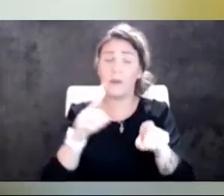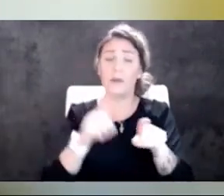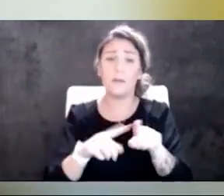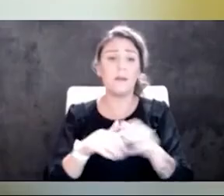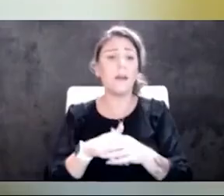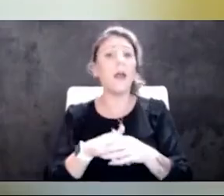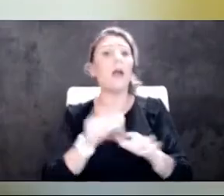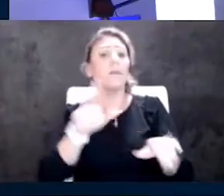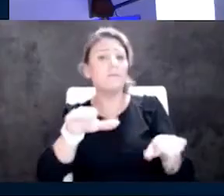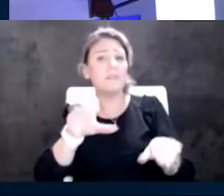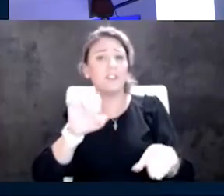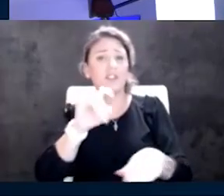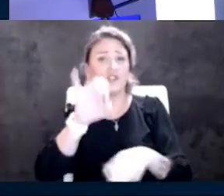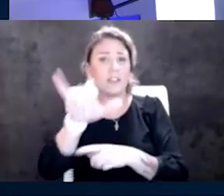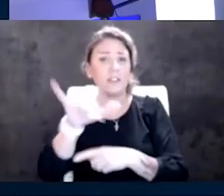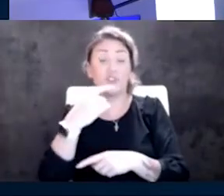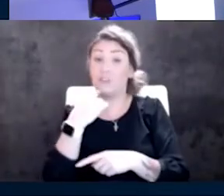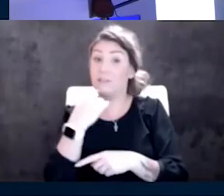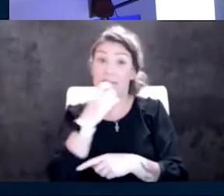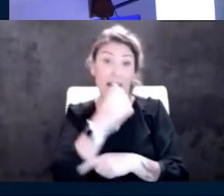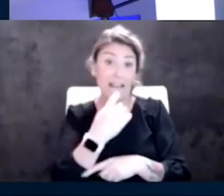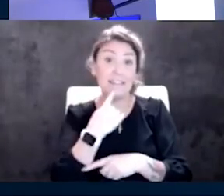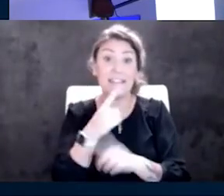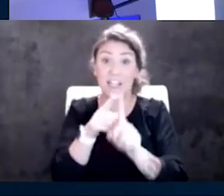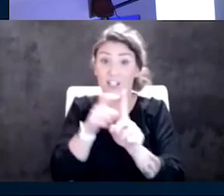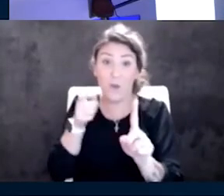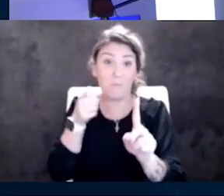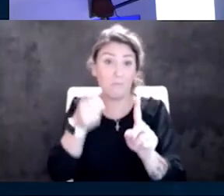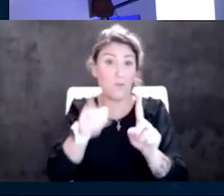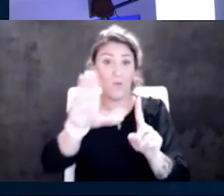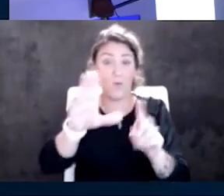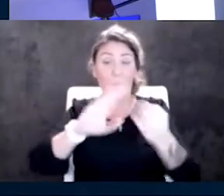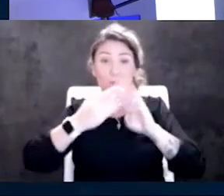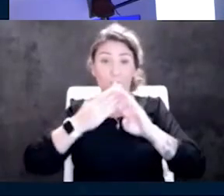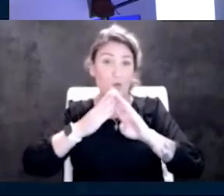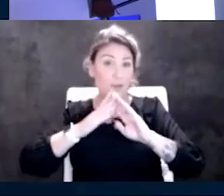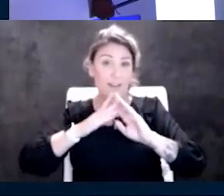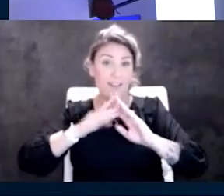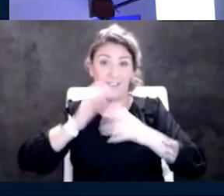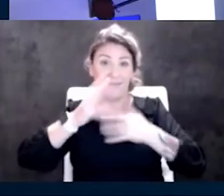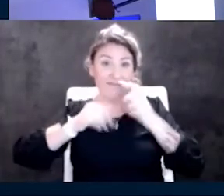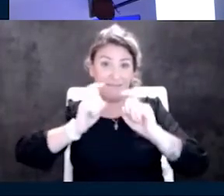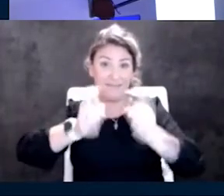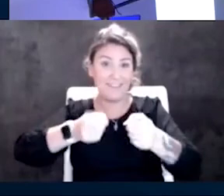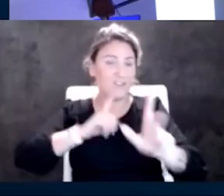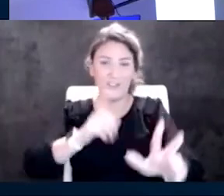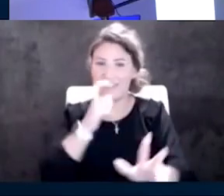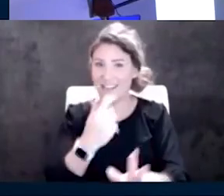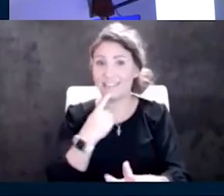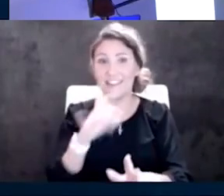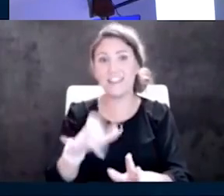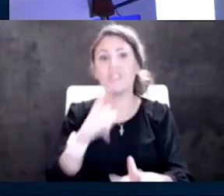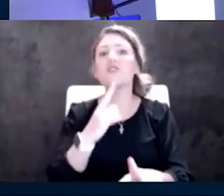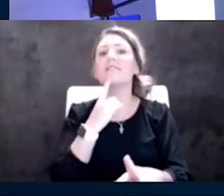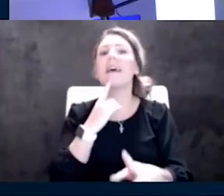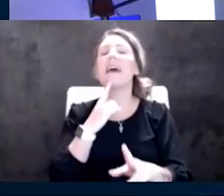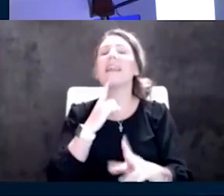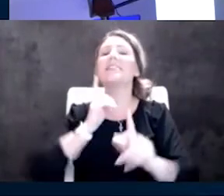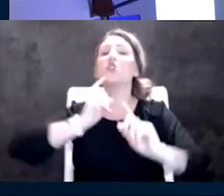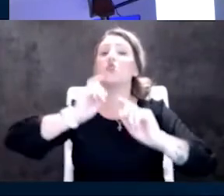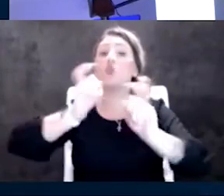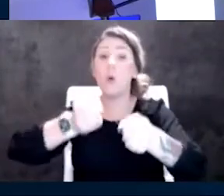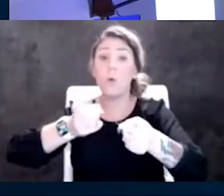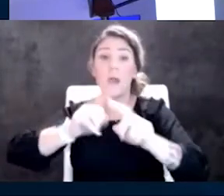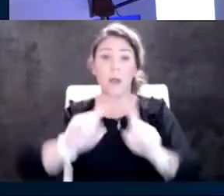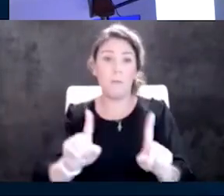let me be clear. She did not say she got that from you, by the way. She didn't necessarily say it was at your blood bank. She was just saying she has donated. So I just want to be